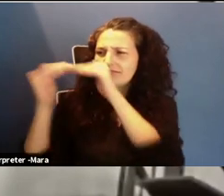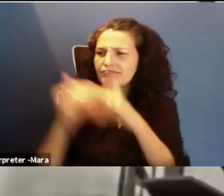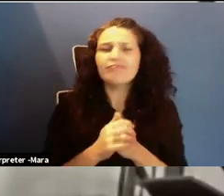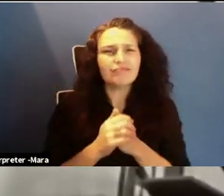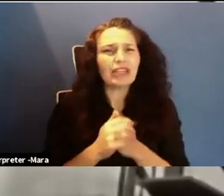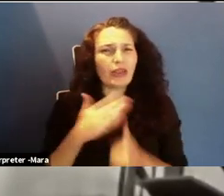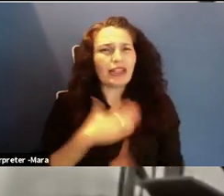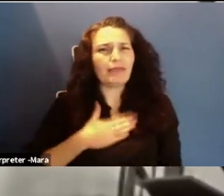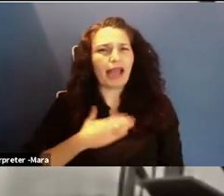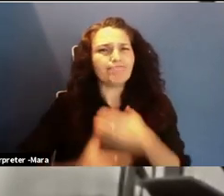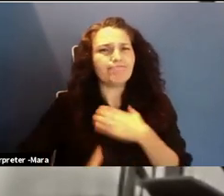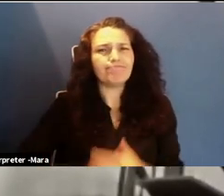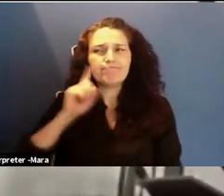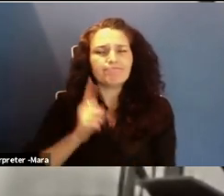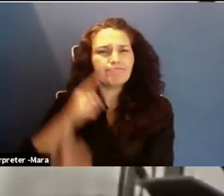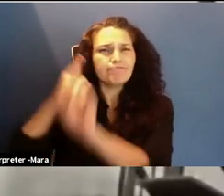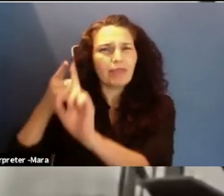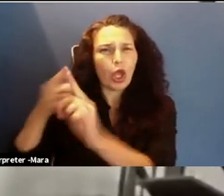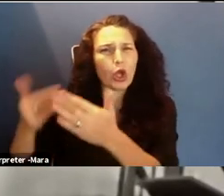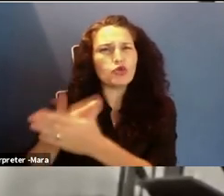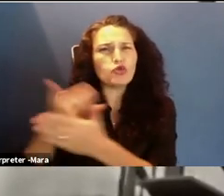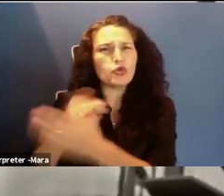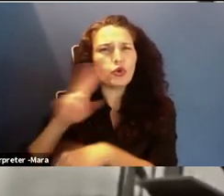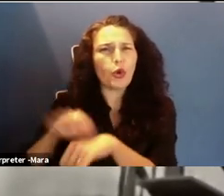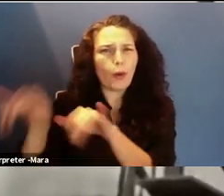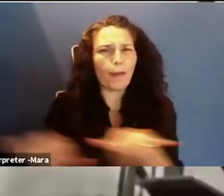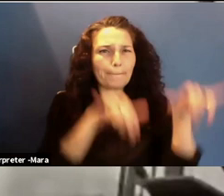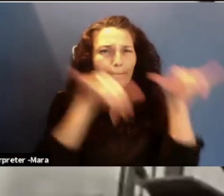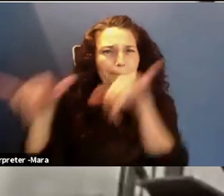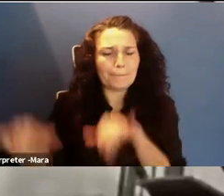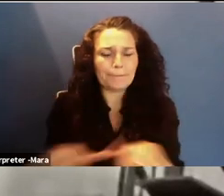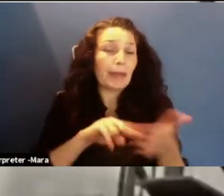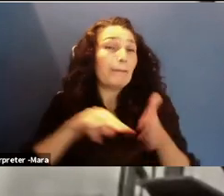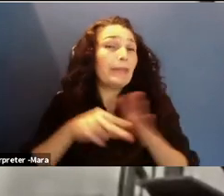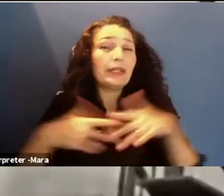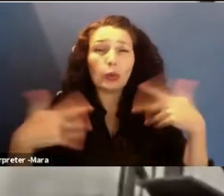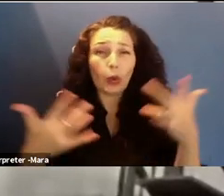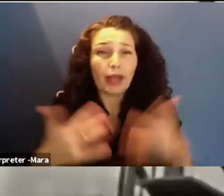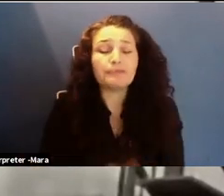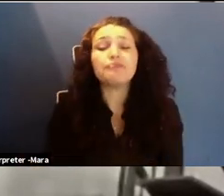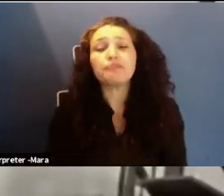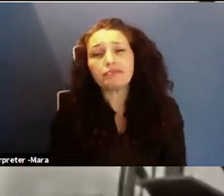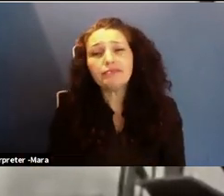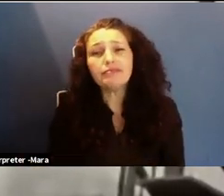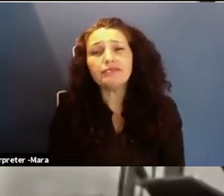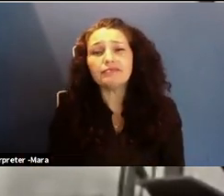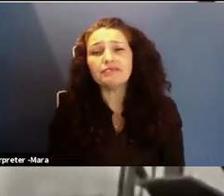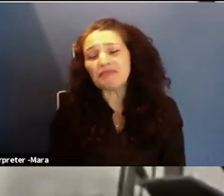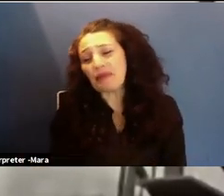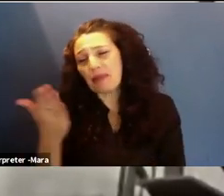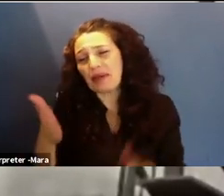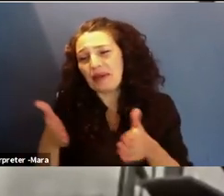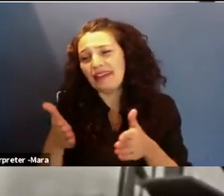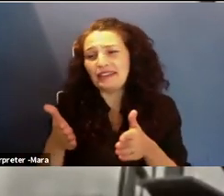towards a new normal. Another way of saying this, by someone way smarter and